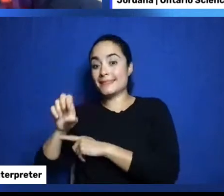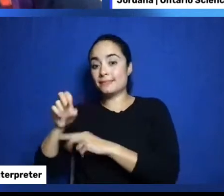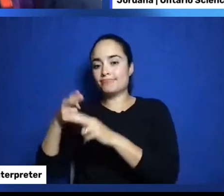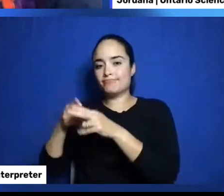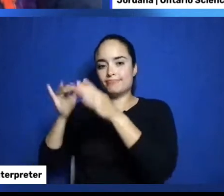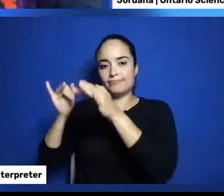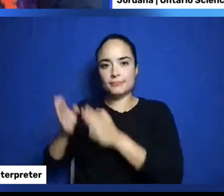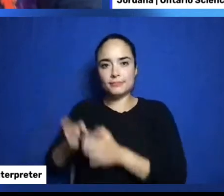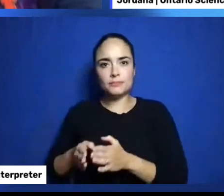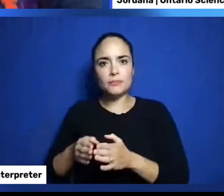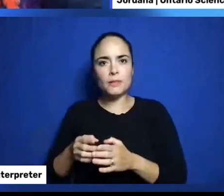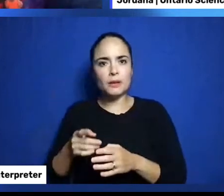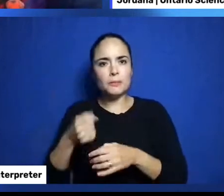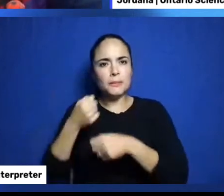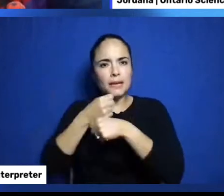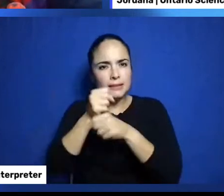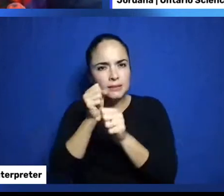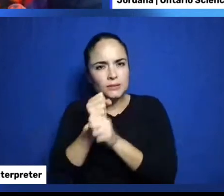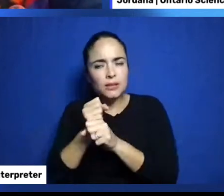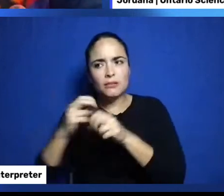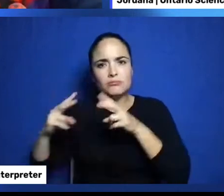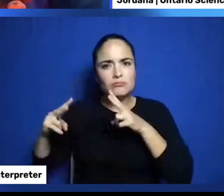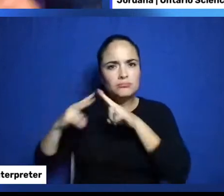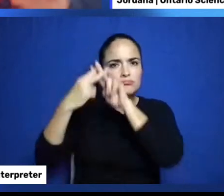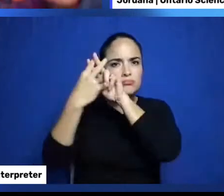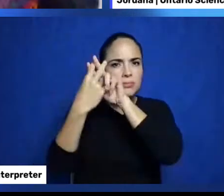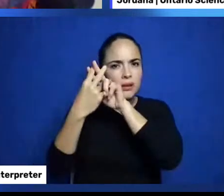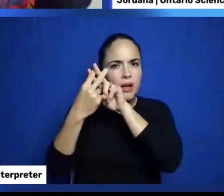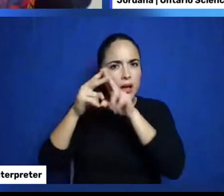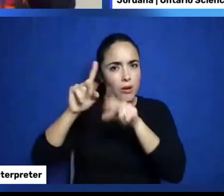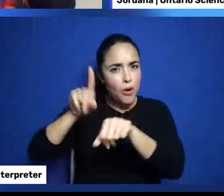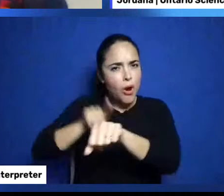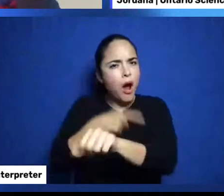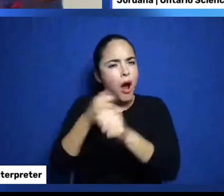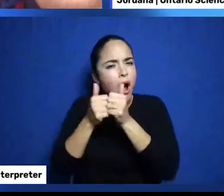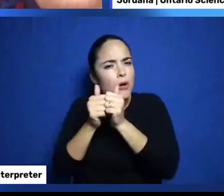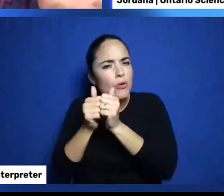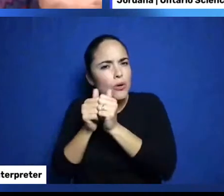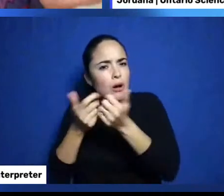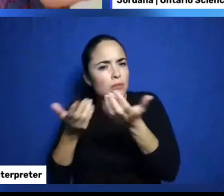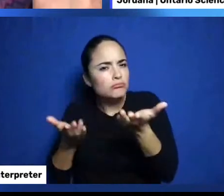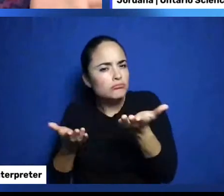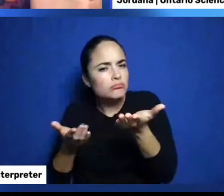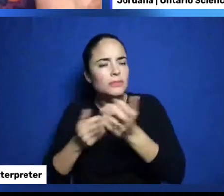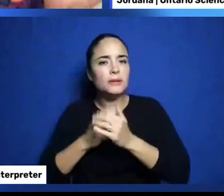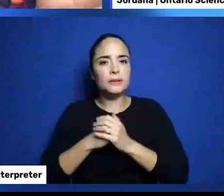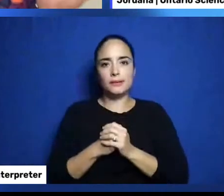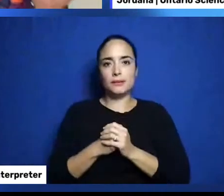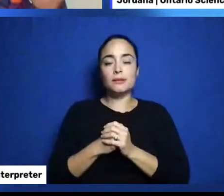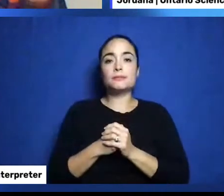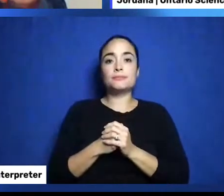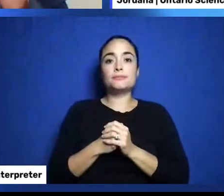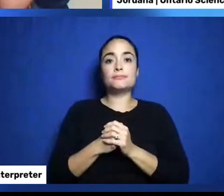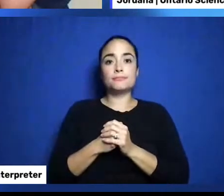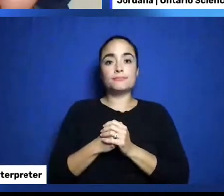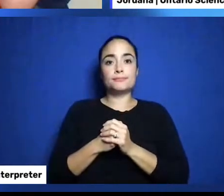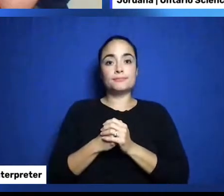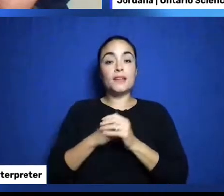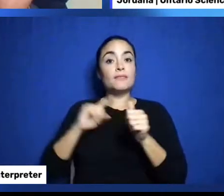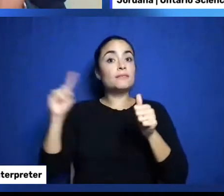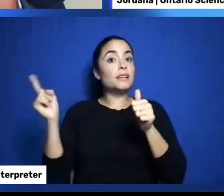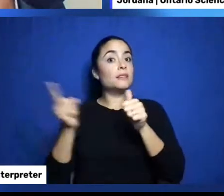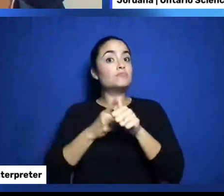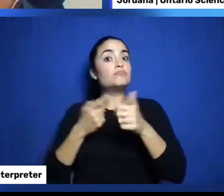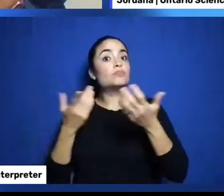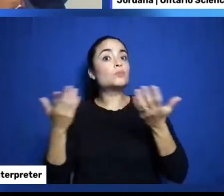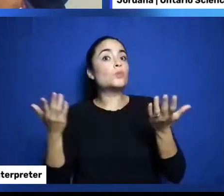So, how long does it take to make a teepee? Well. We need to figure out. What materials do we use to make a teepee?